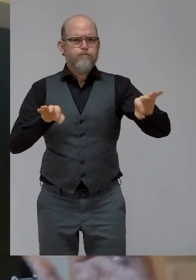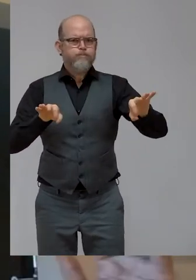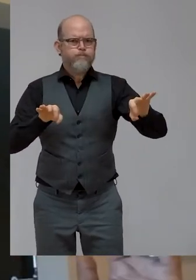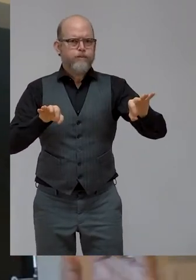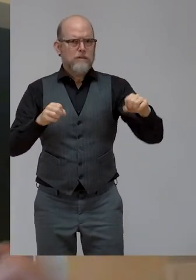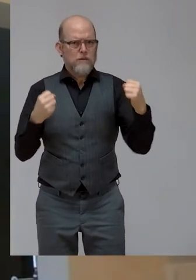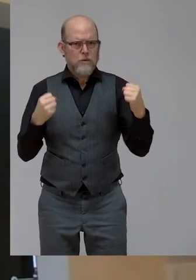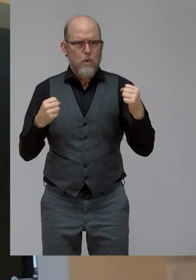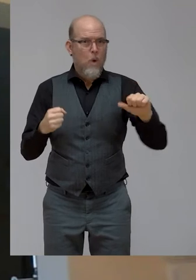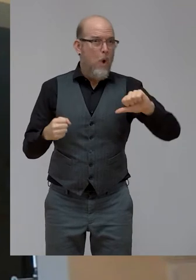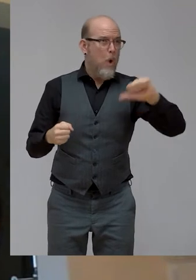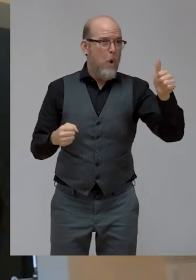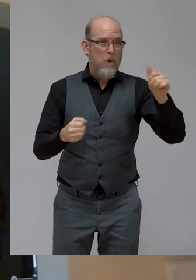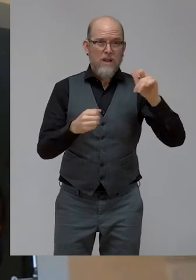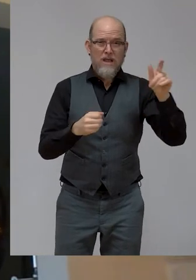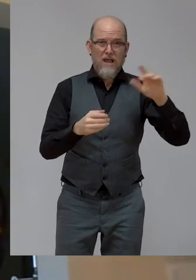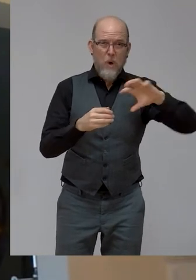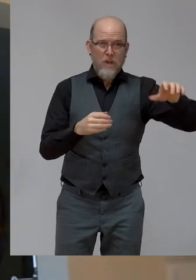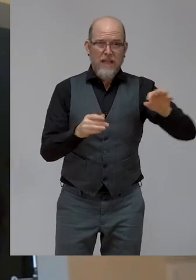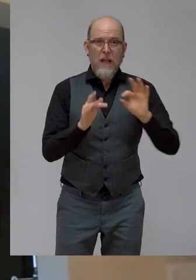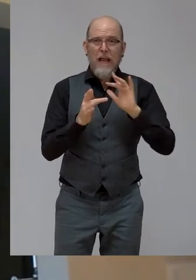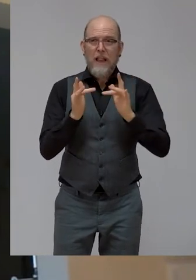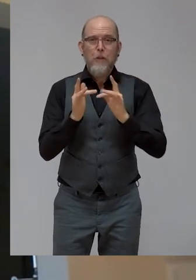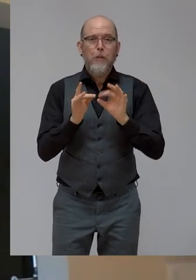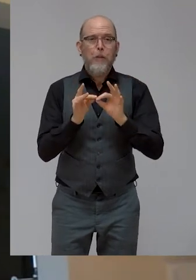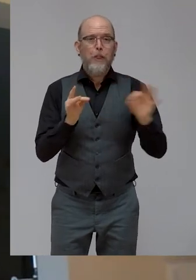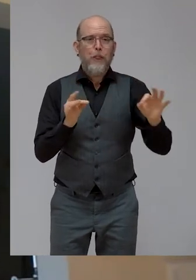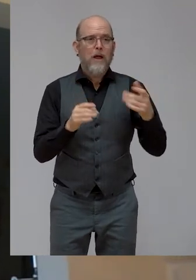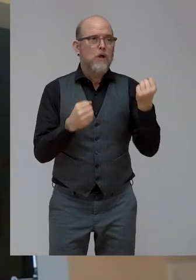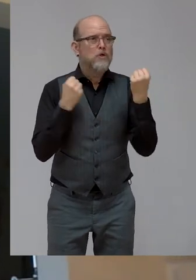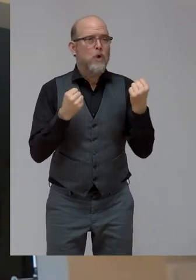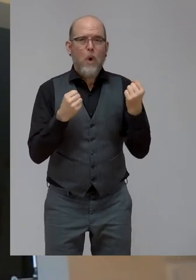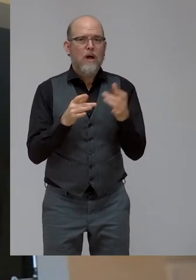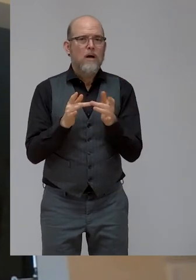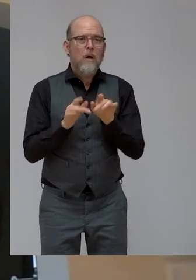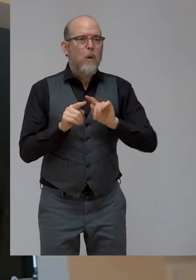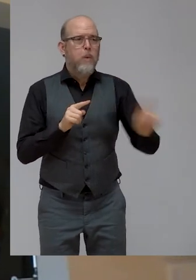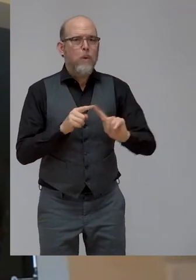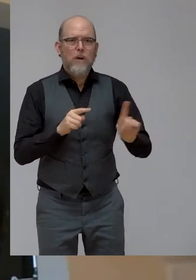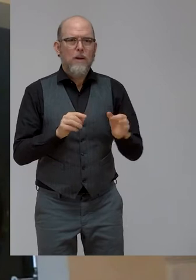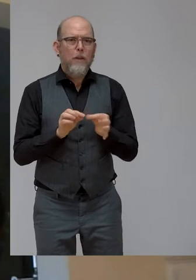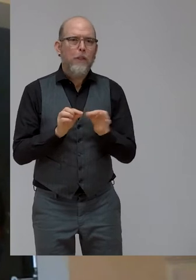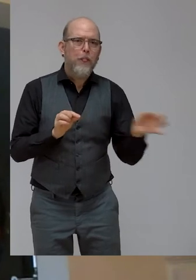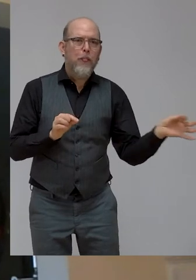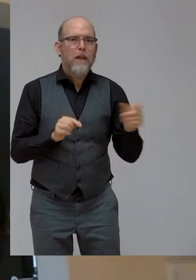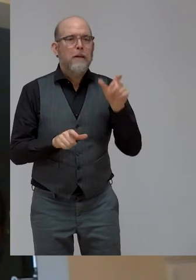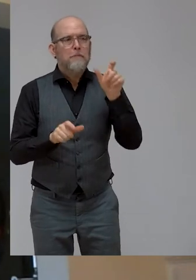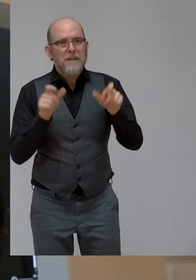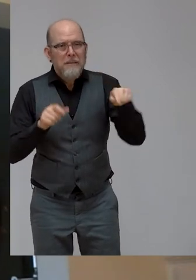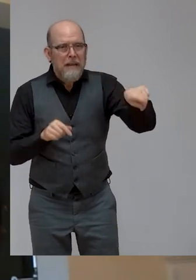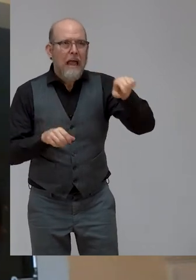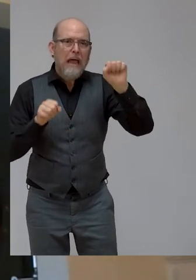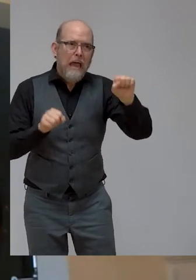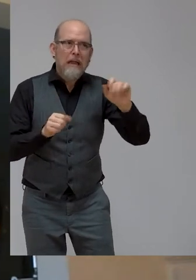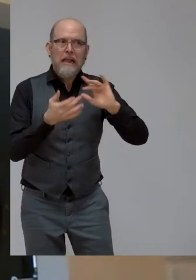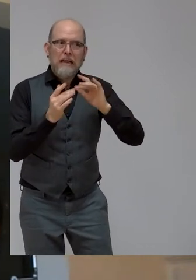forms the foundation of how people can then actually use the Internet and a lot of other aspects around that.